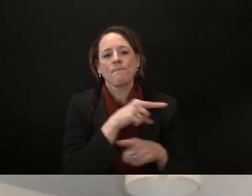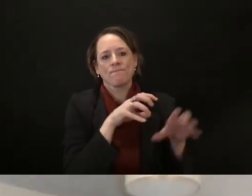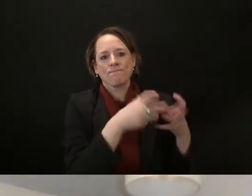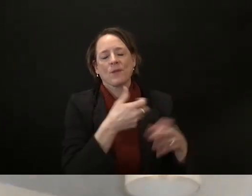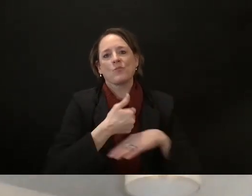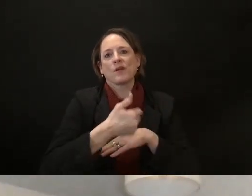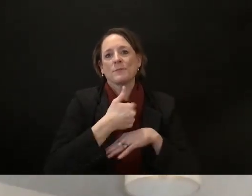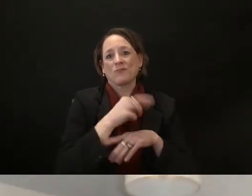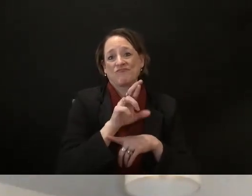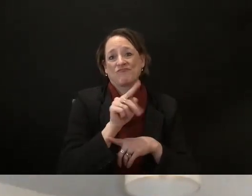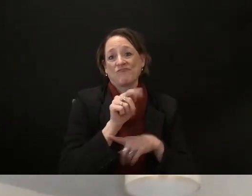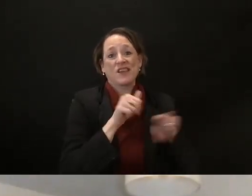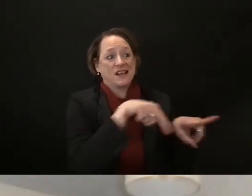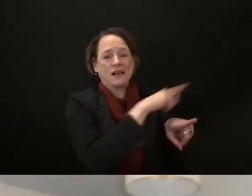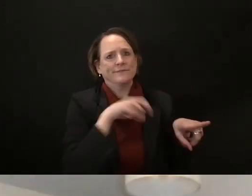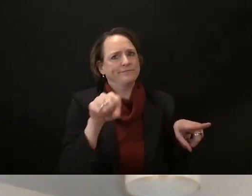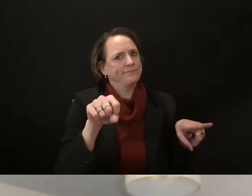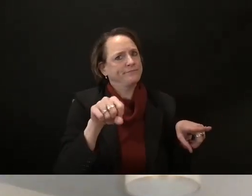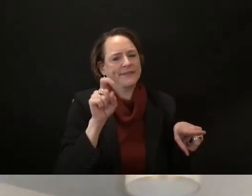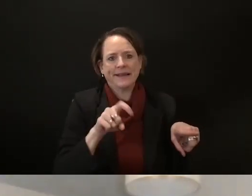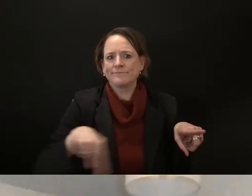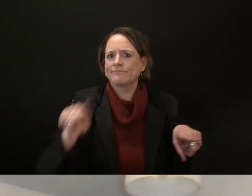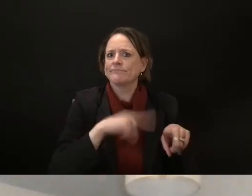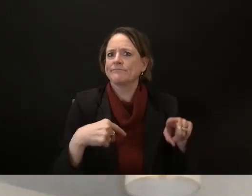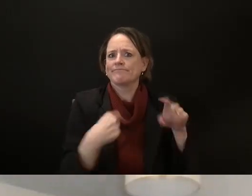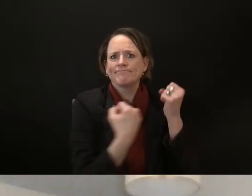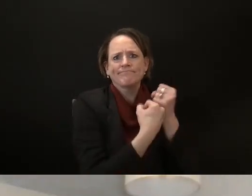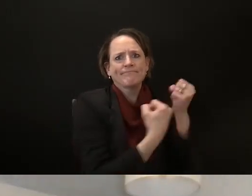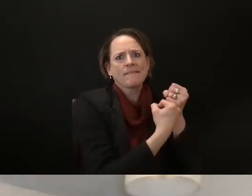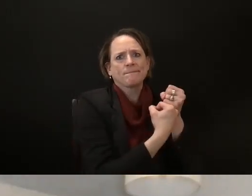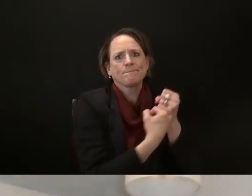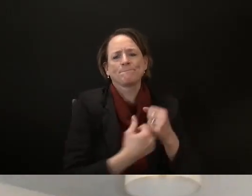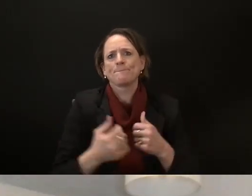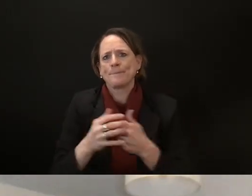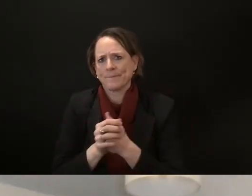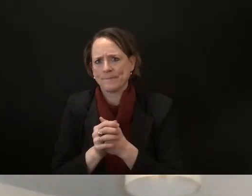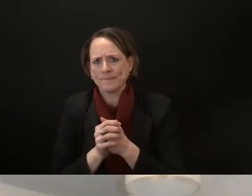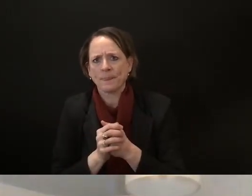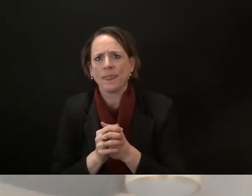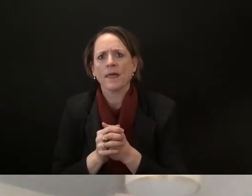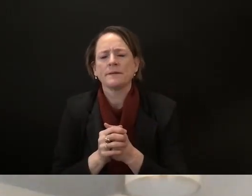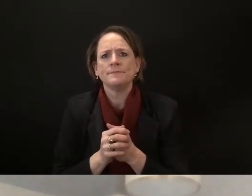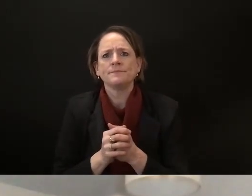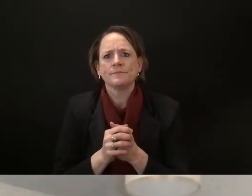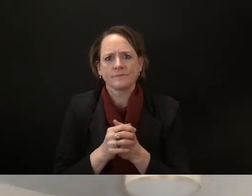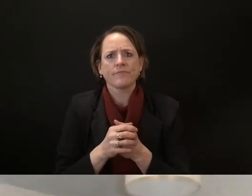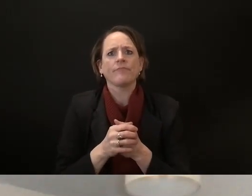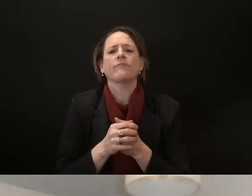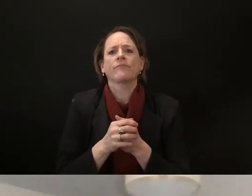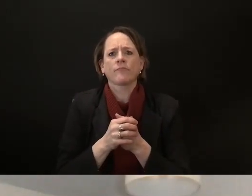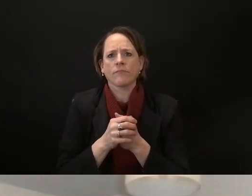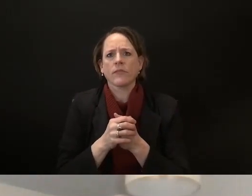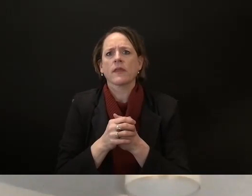world on public transportation issues and in wisconsin specifically um it's incredibly important for community